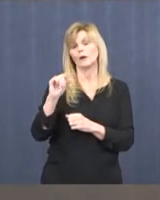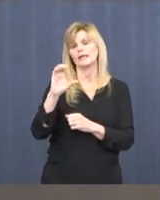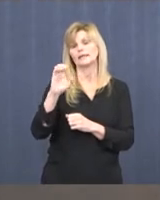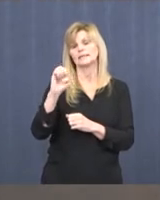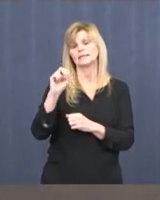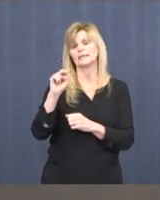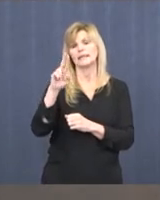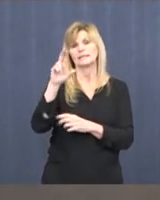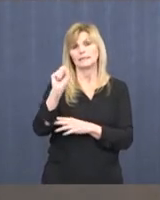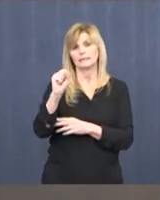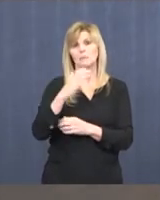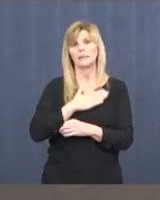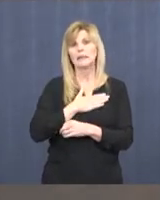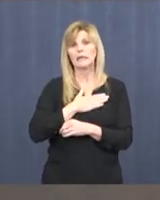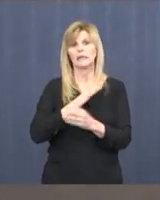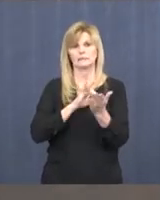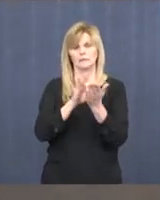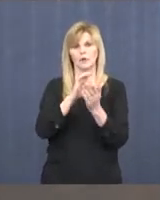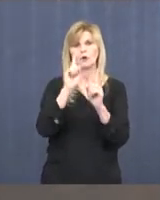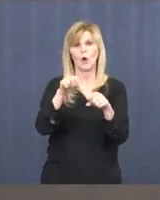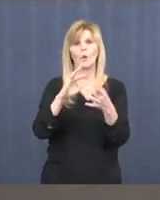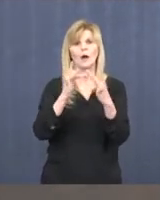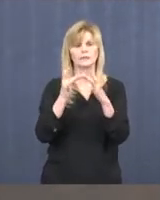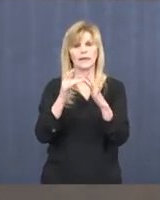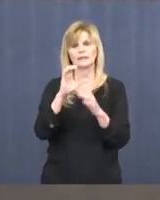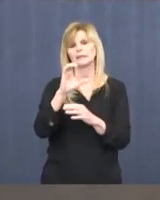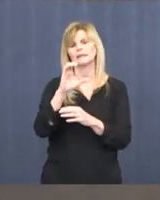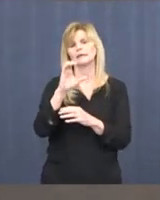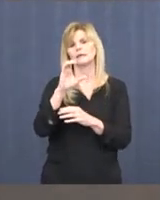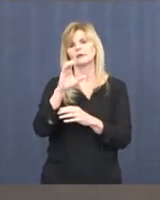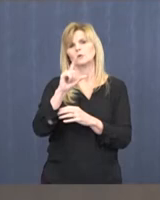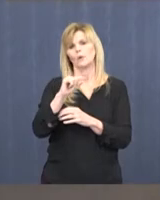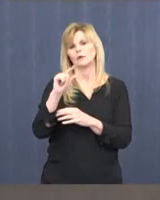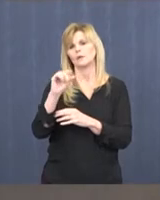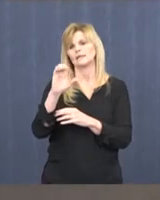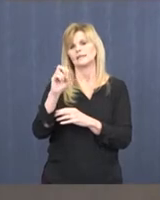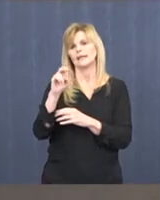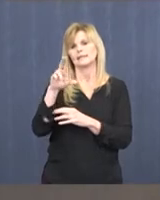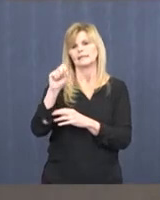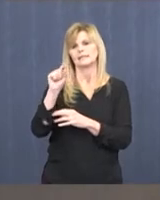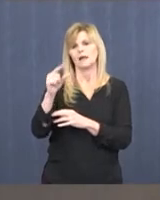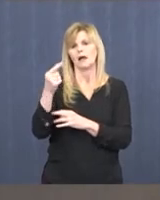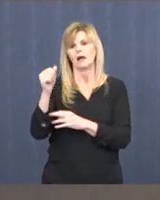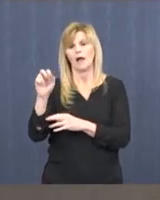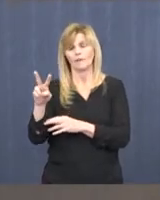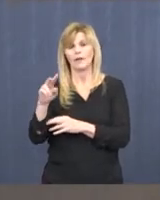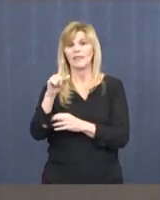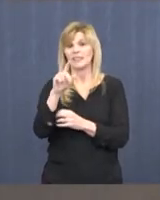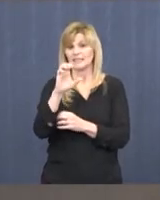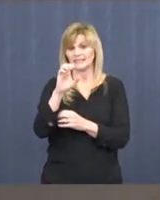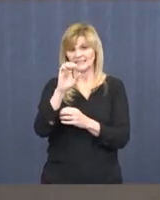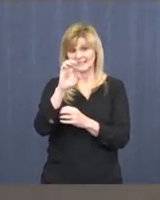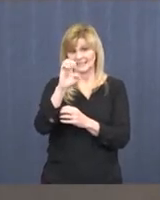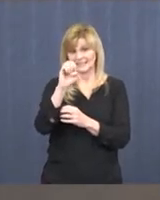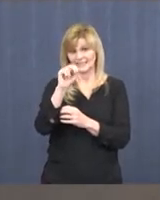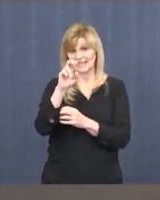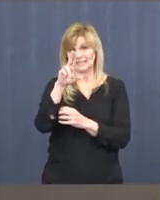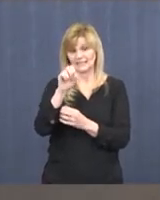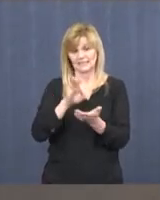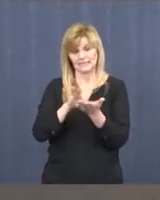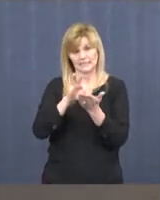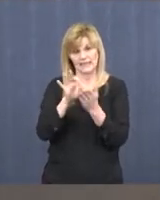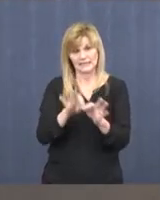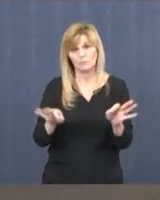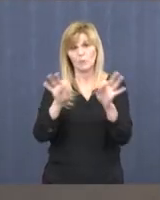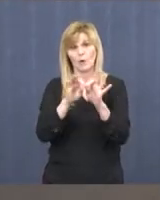Visit 2020census.gov in order to fill out the short survey today. The Census is important for determining funding, for